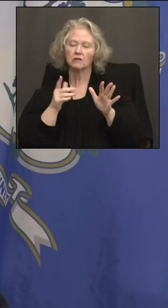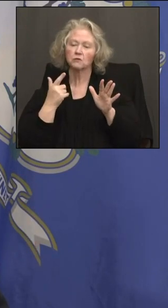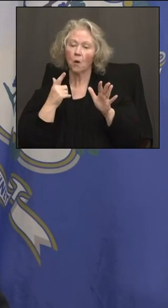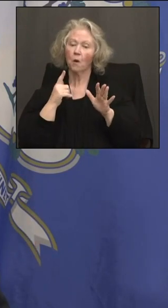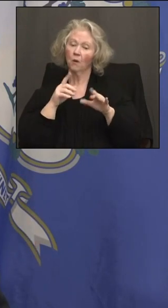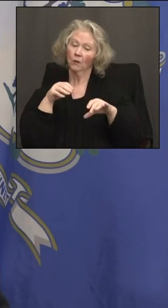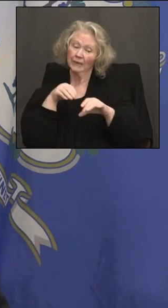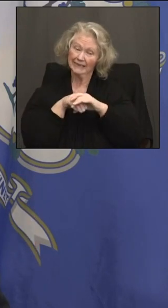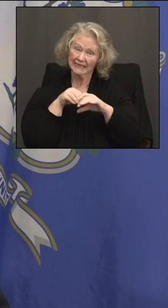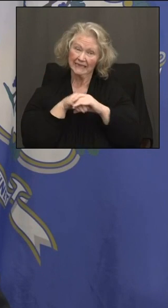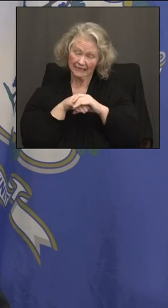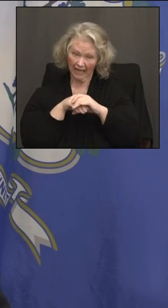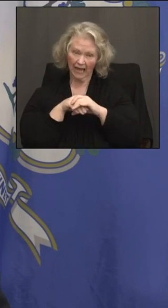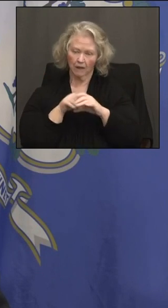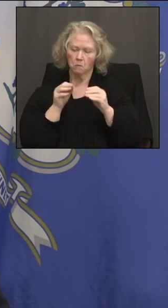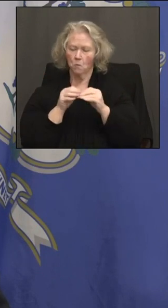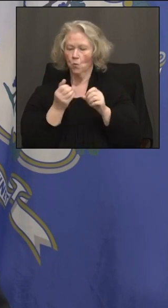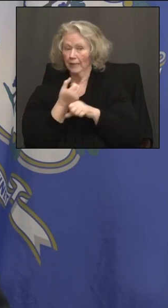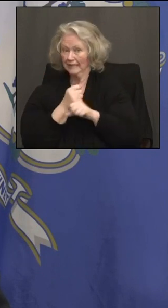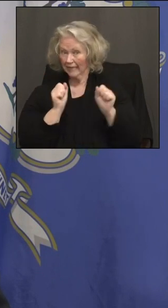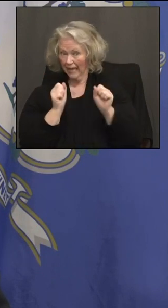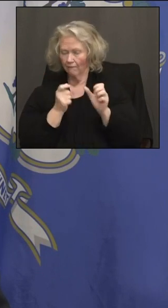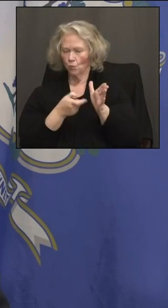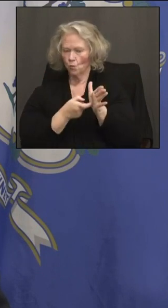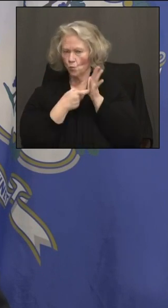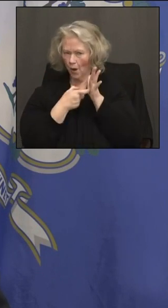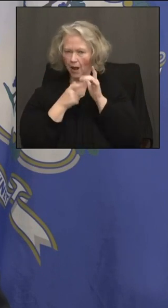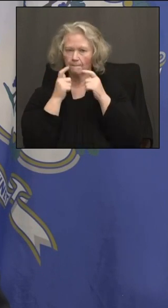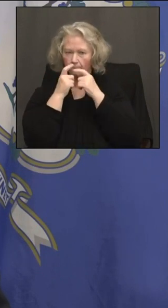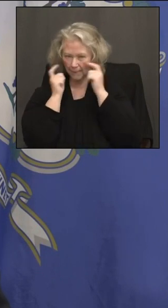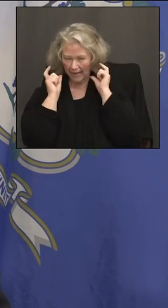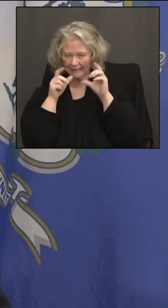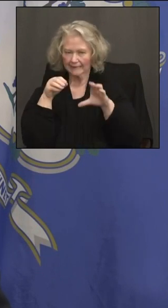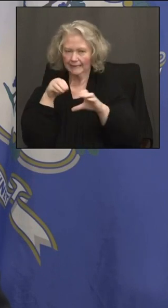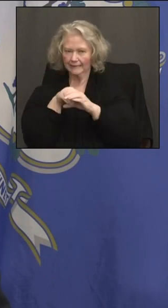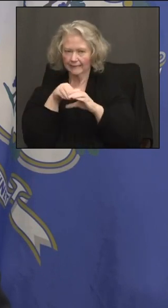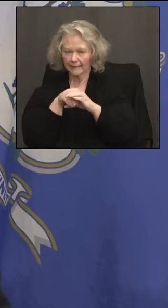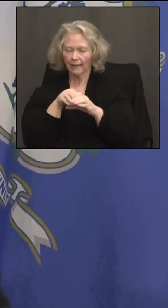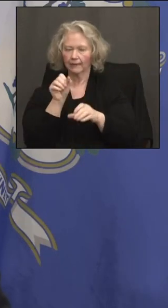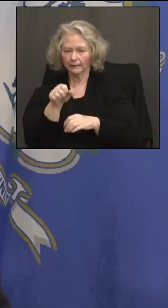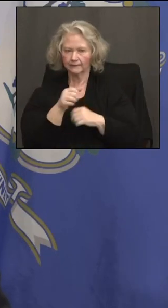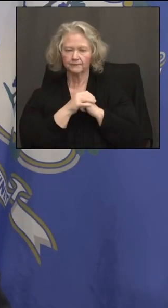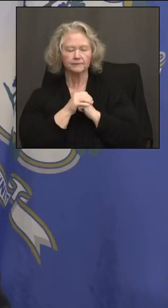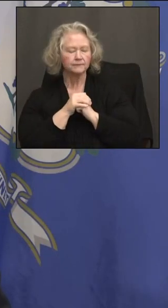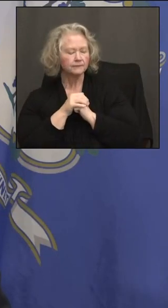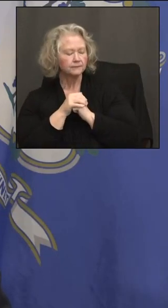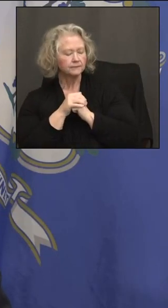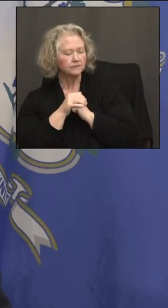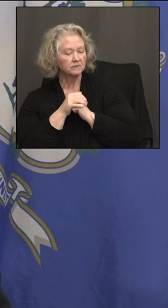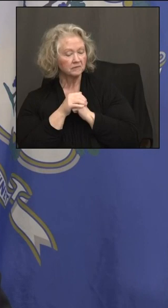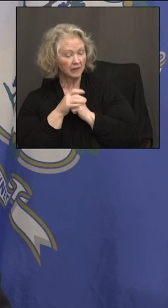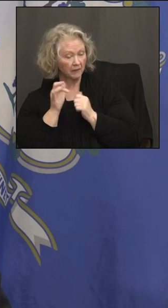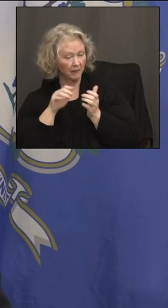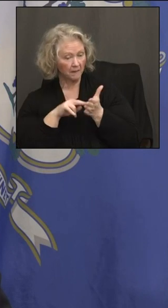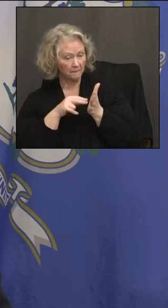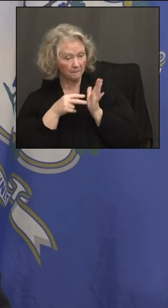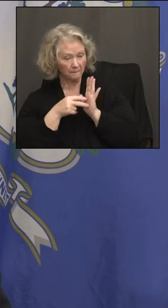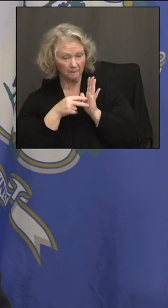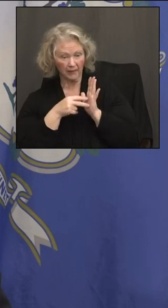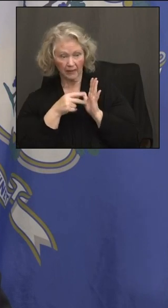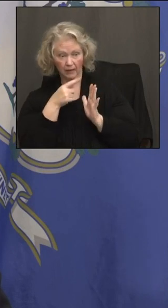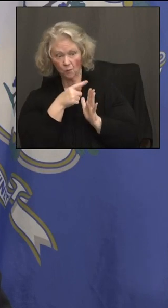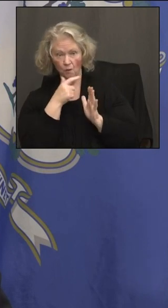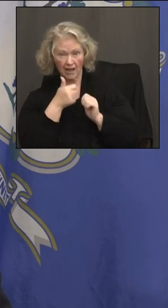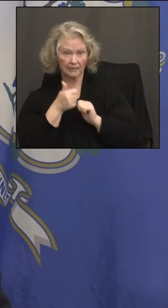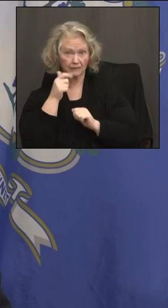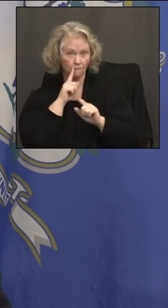I think it's safer to make sure that everybody's wearing their mask indoors. And does that come by way of executive